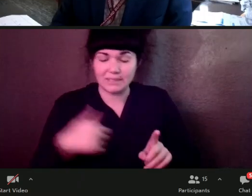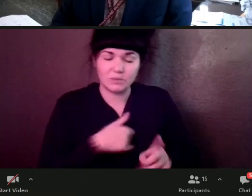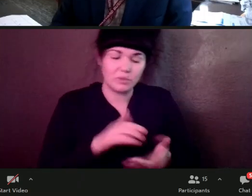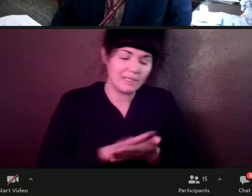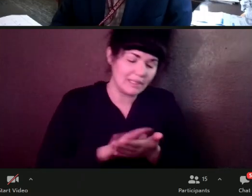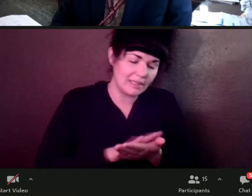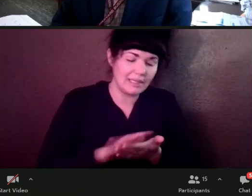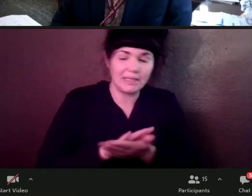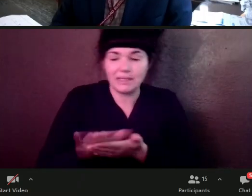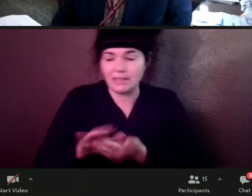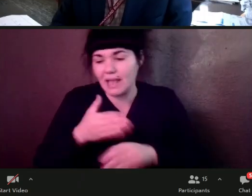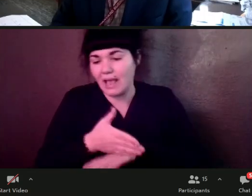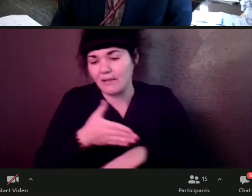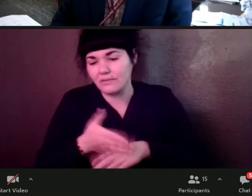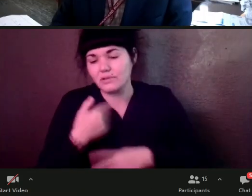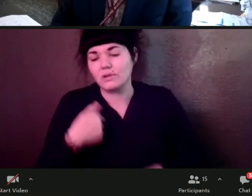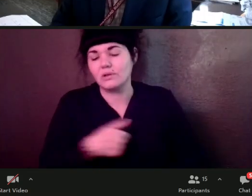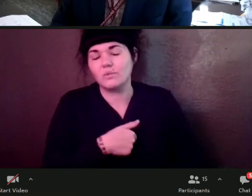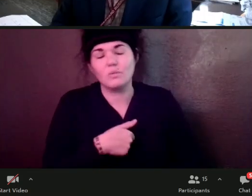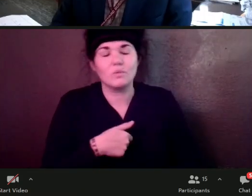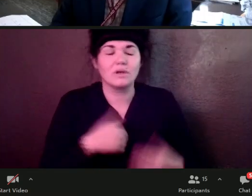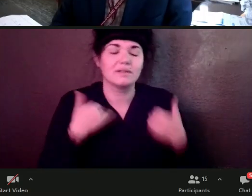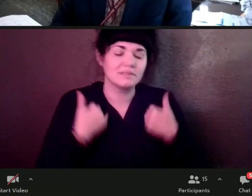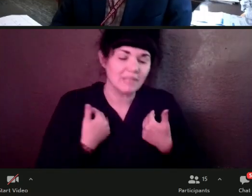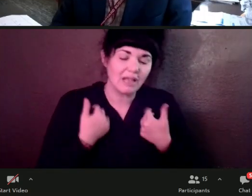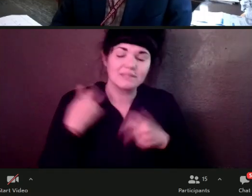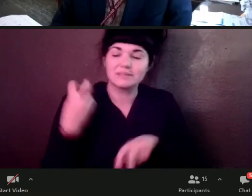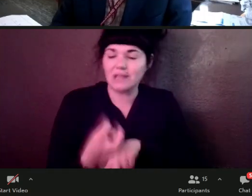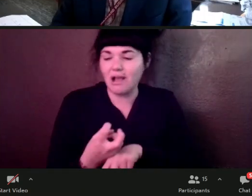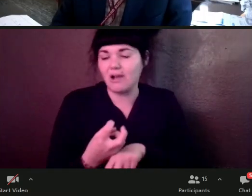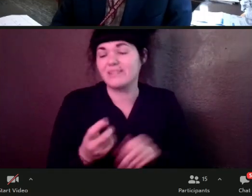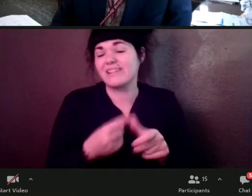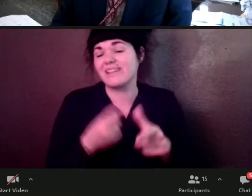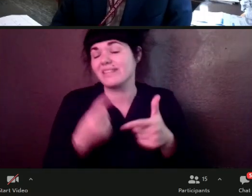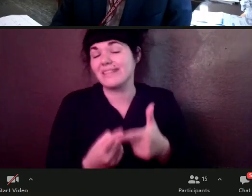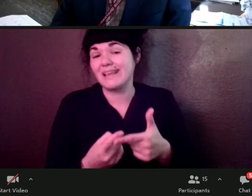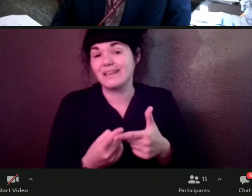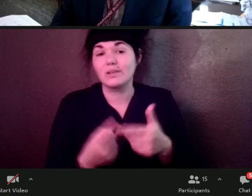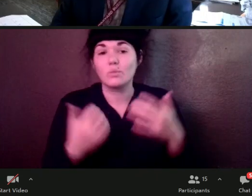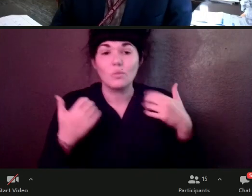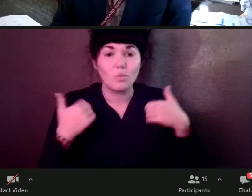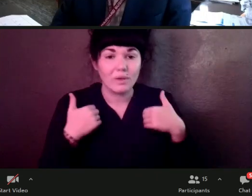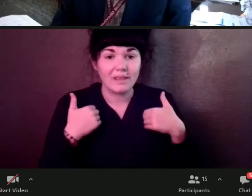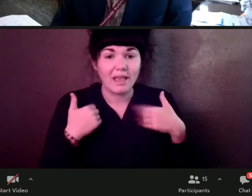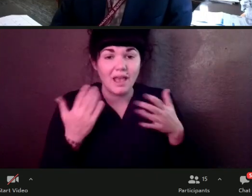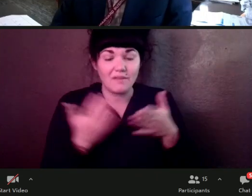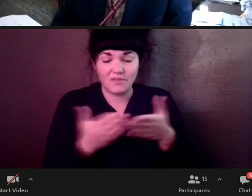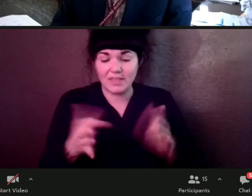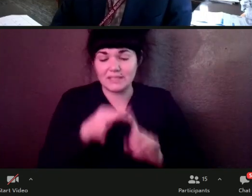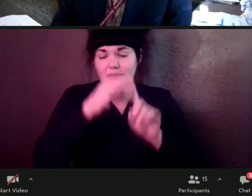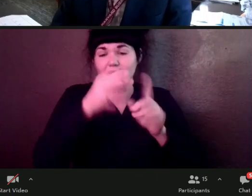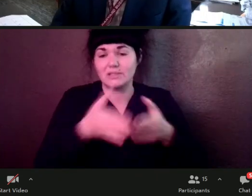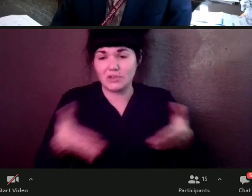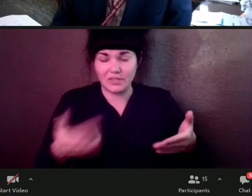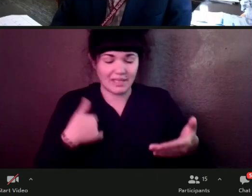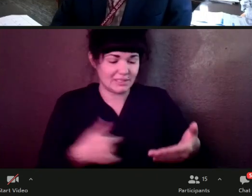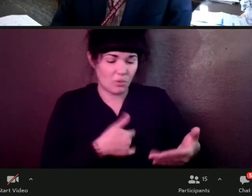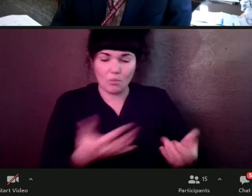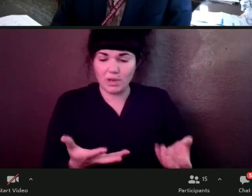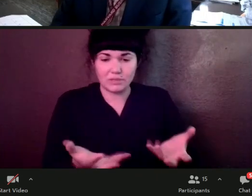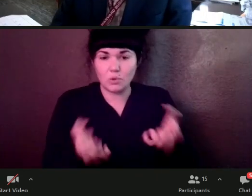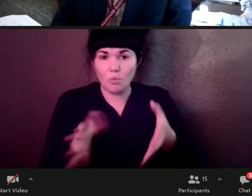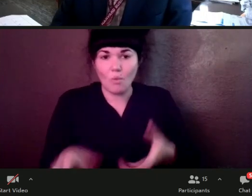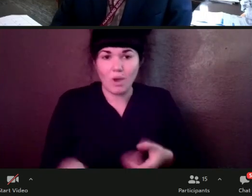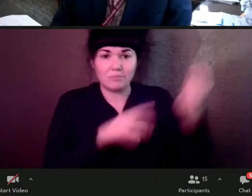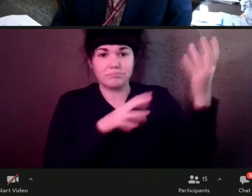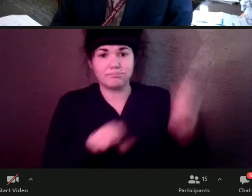then it also becomes challenging when we have to start parting with things that. We don't want to part with, right. It's expensive and we can't always afford